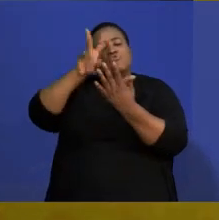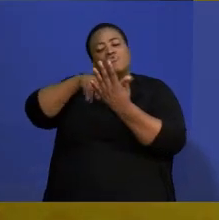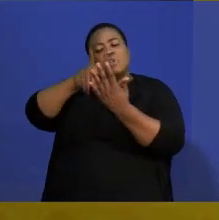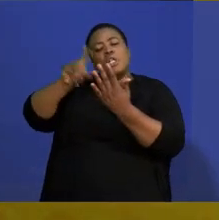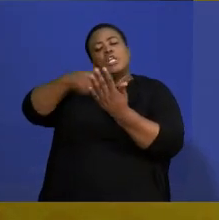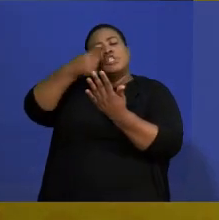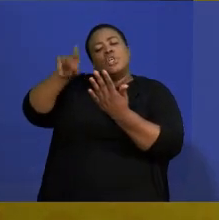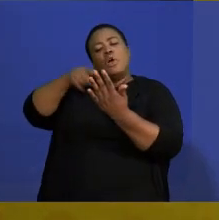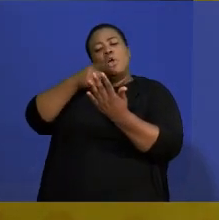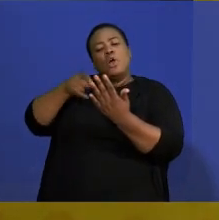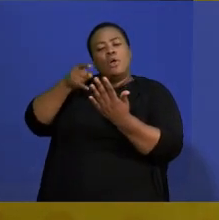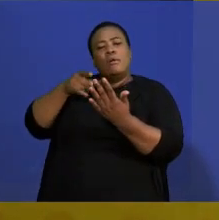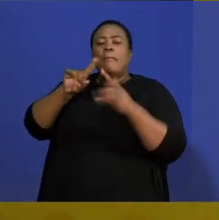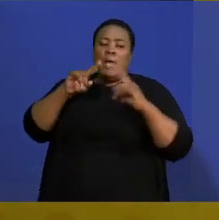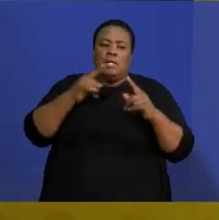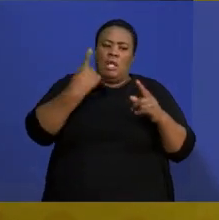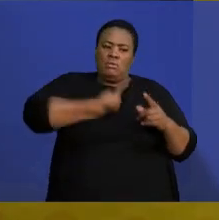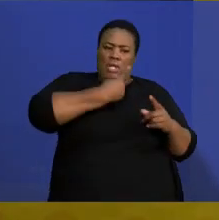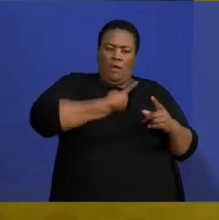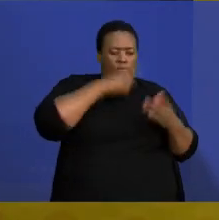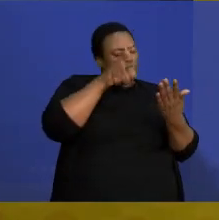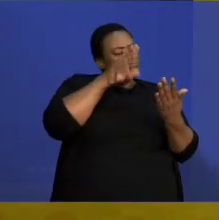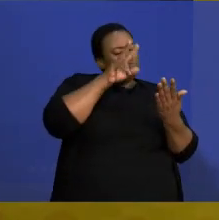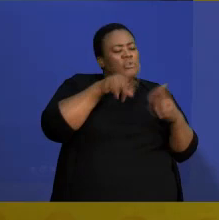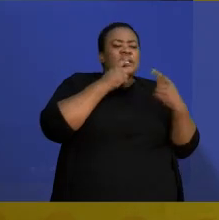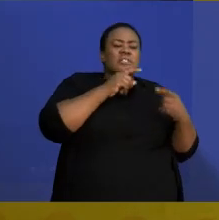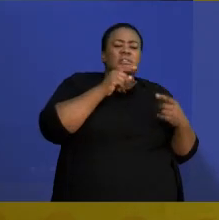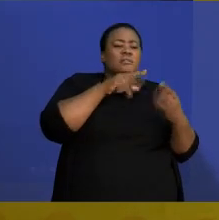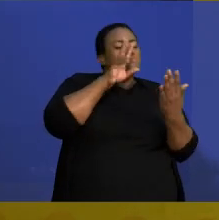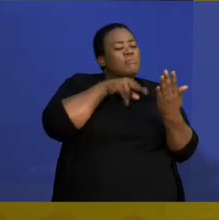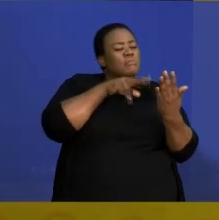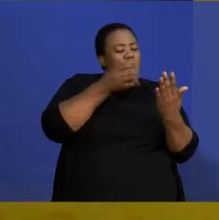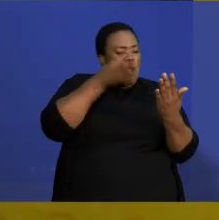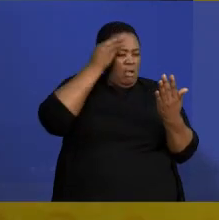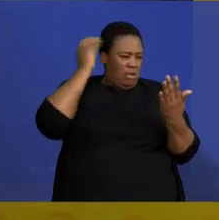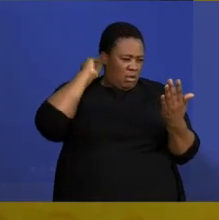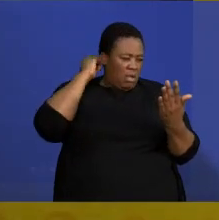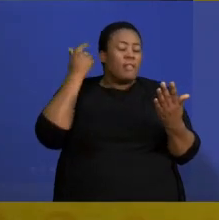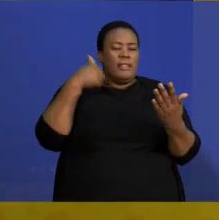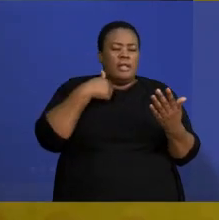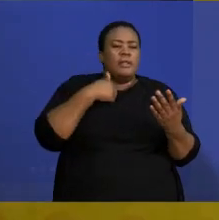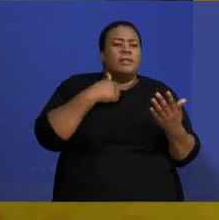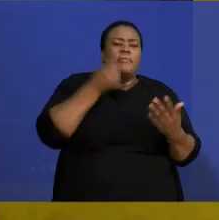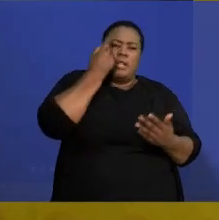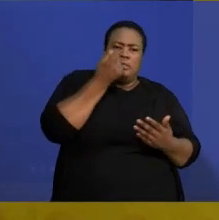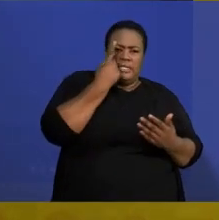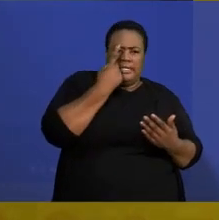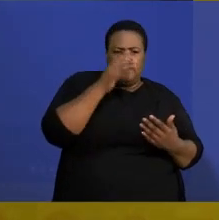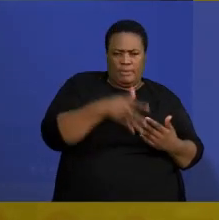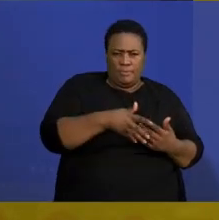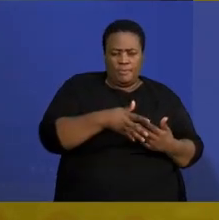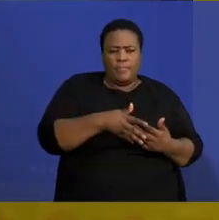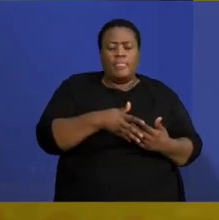similarly with what we are talking about here, talk to a friend who is in grade 12. If maybe you don't have any friends, we